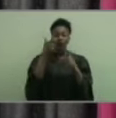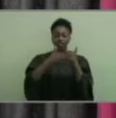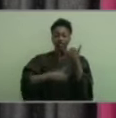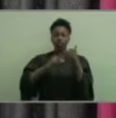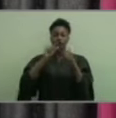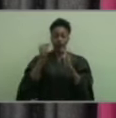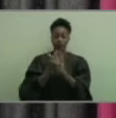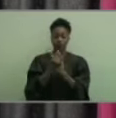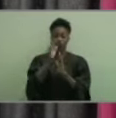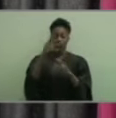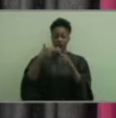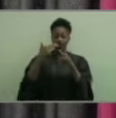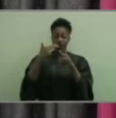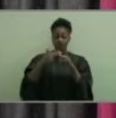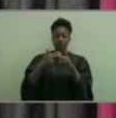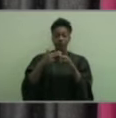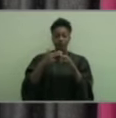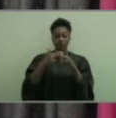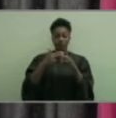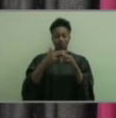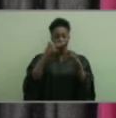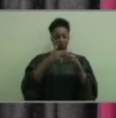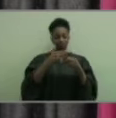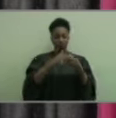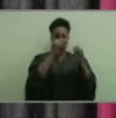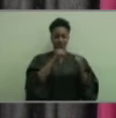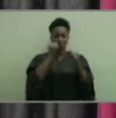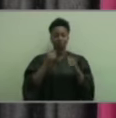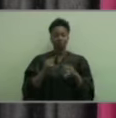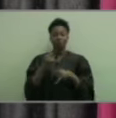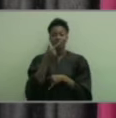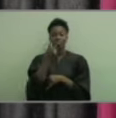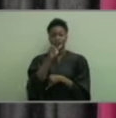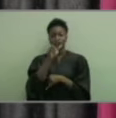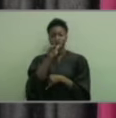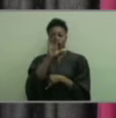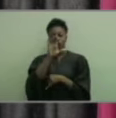graduate as their name is called individually by Mrs. Grace Harrington.